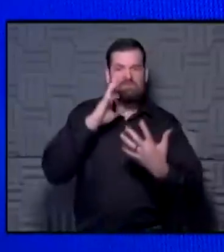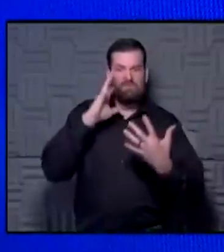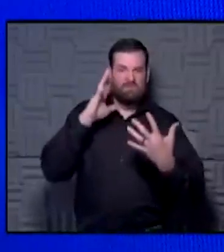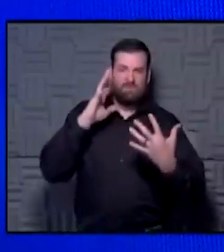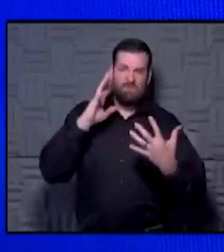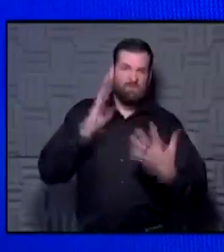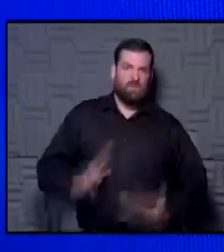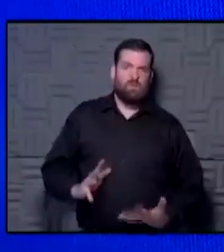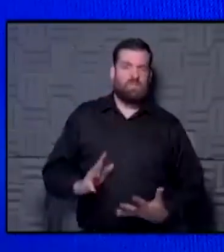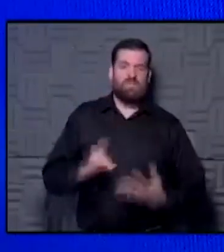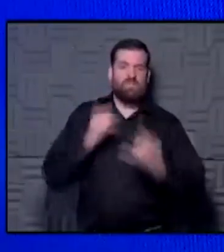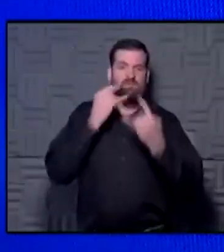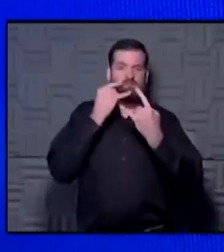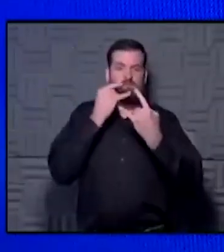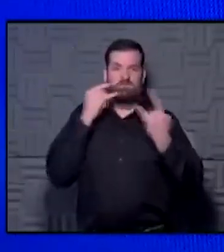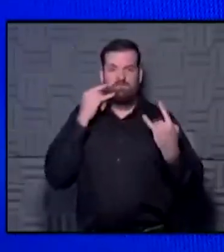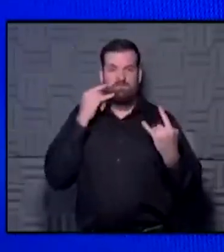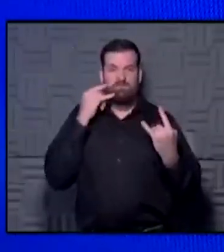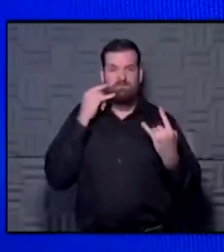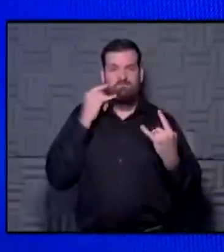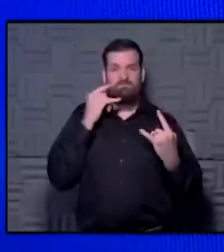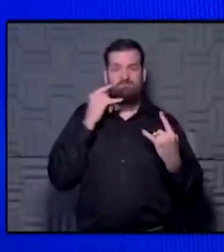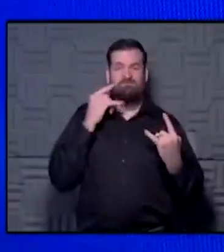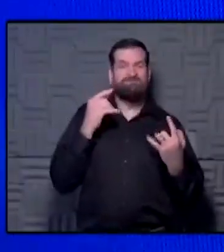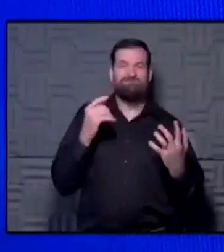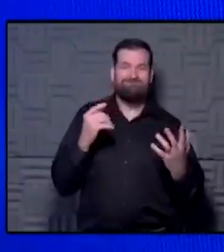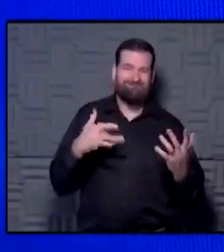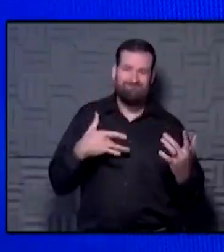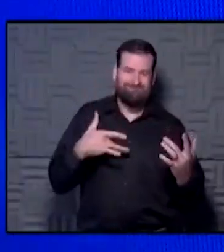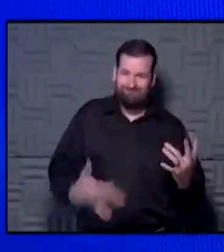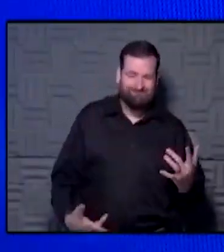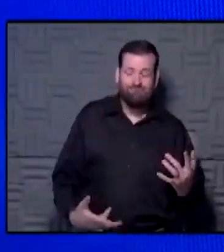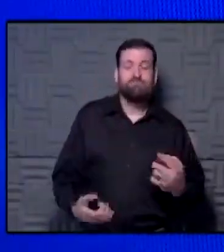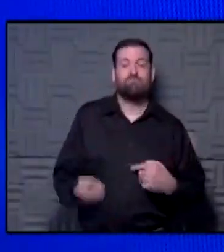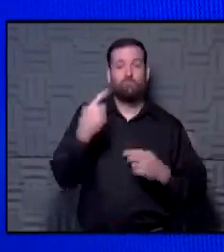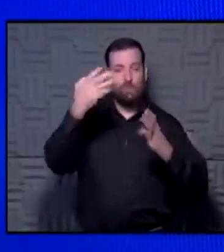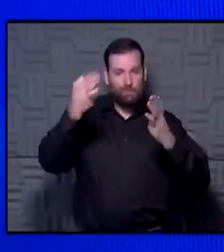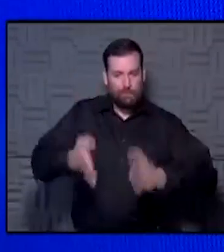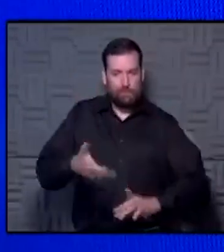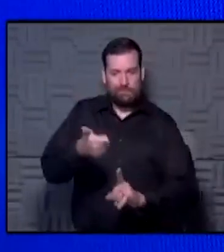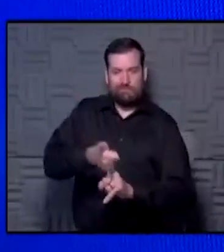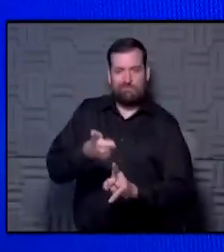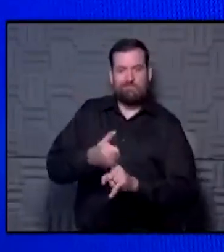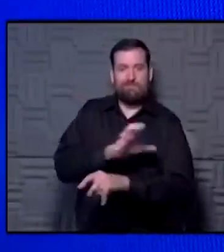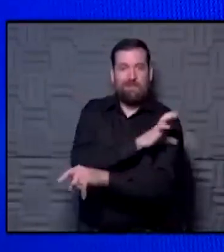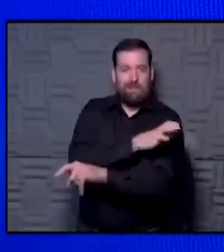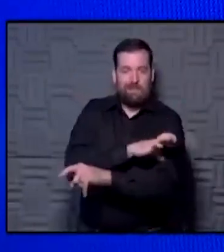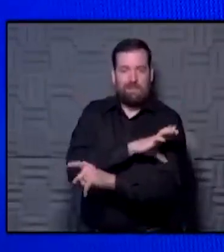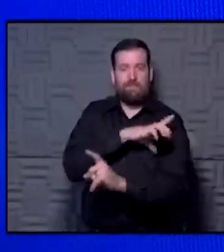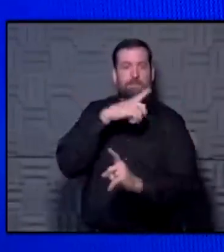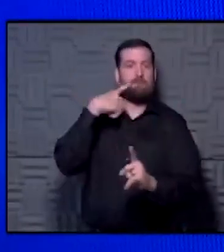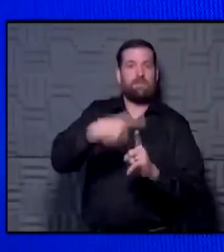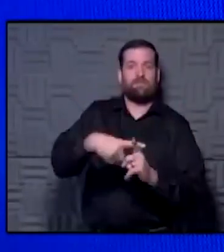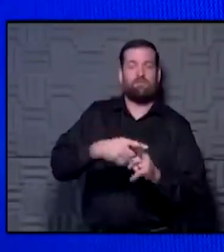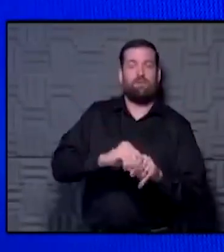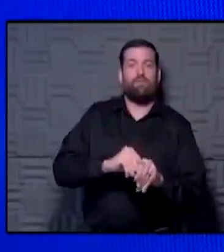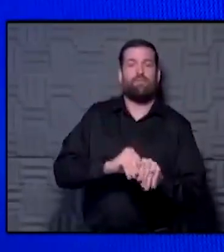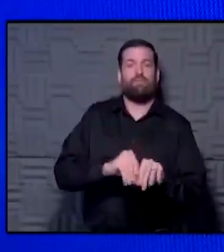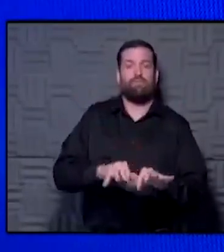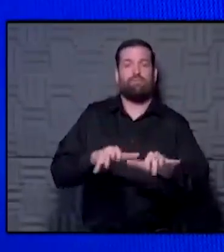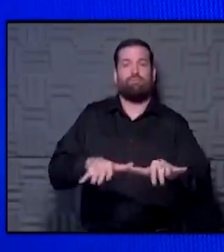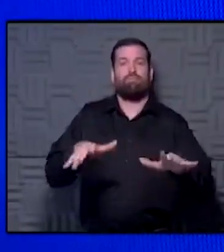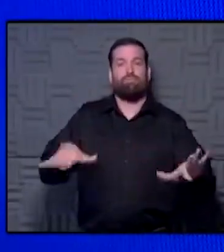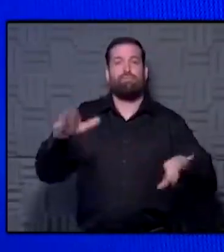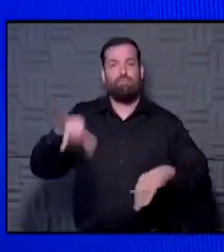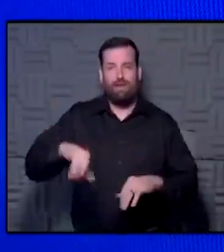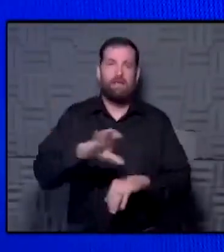a great mask-wearing culture. And so, one person within the clinic was positive and spread it to other members of